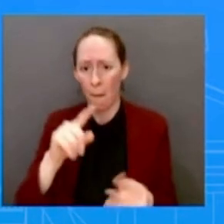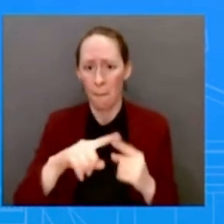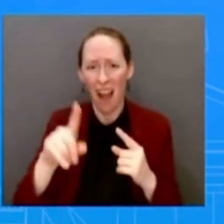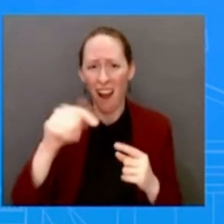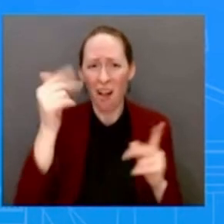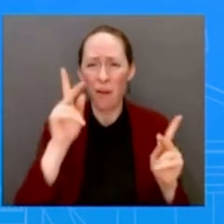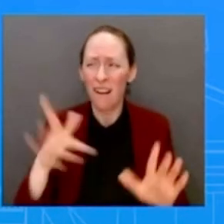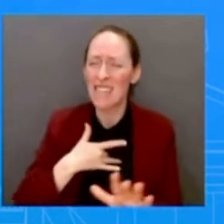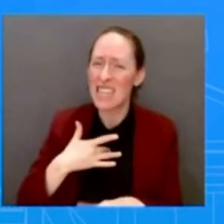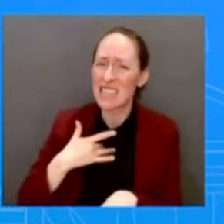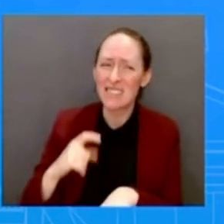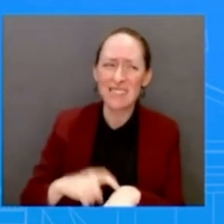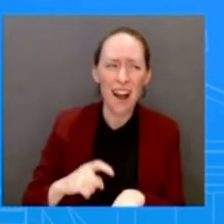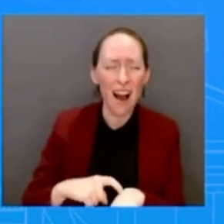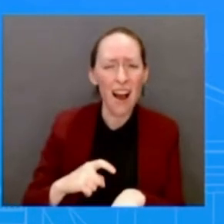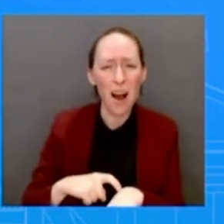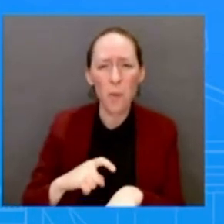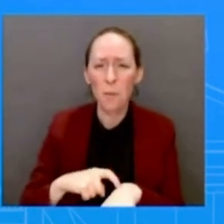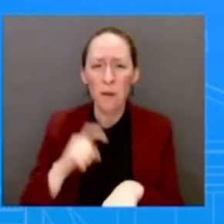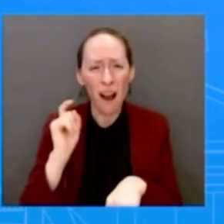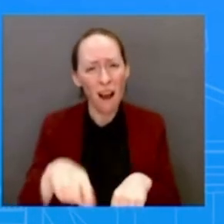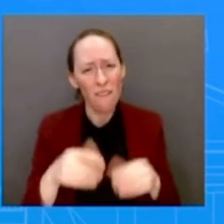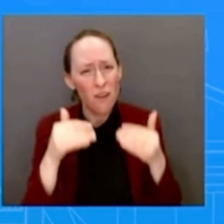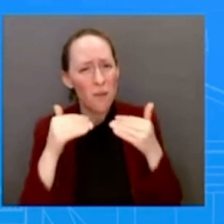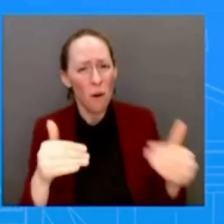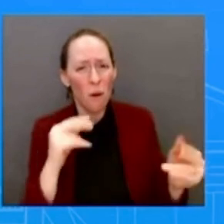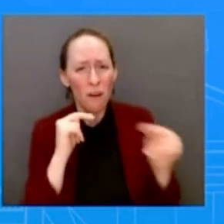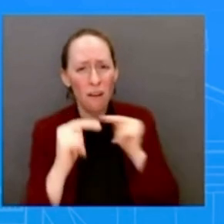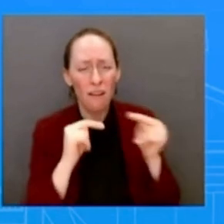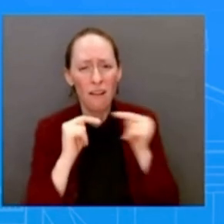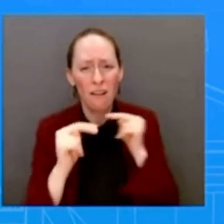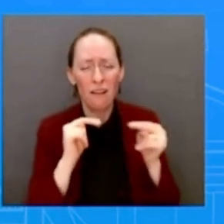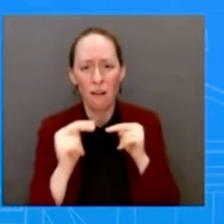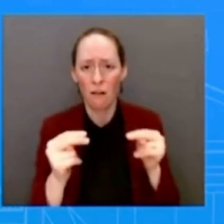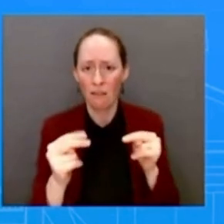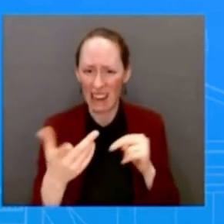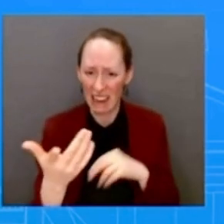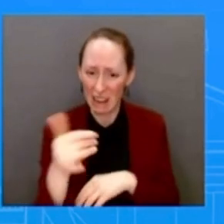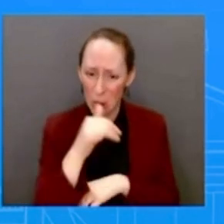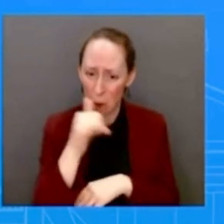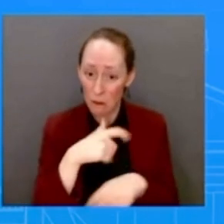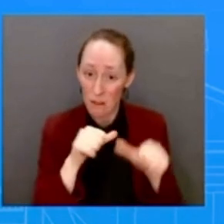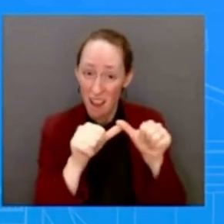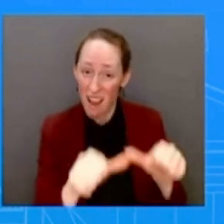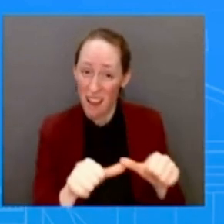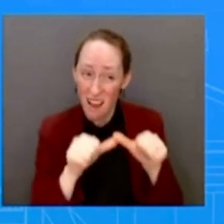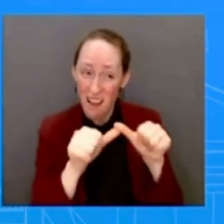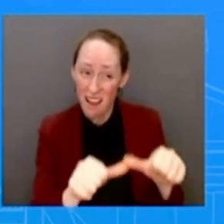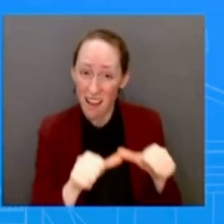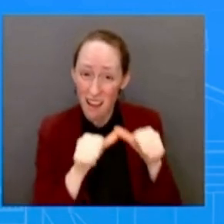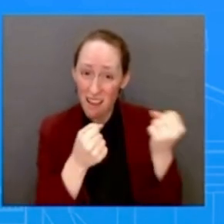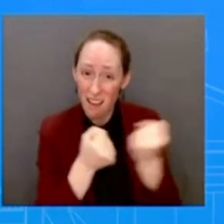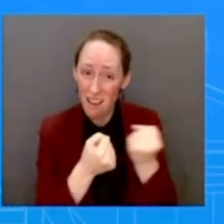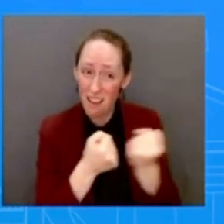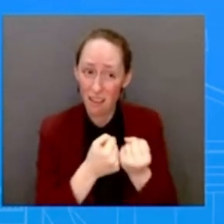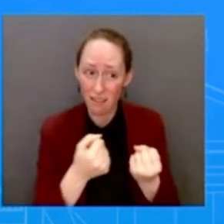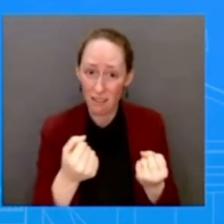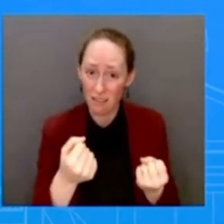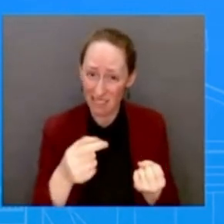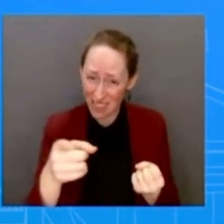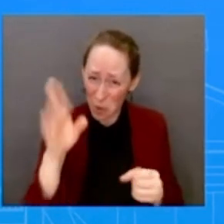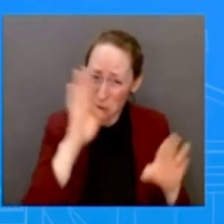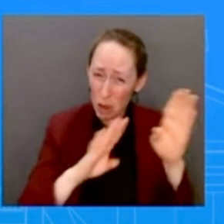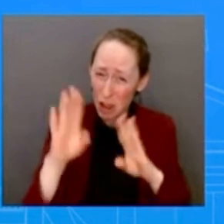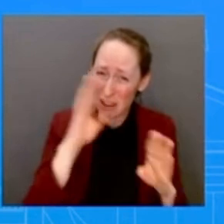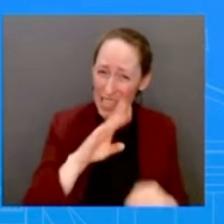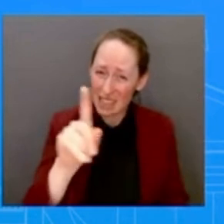takes, as the President says. So does that not spark concern and worry amongst the President? look, Mary, we want this war to end. We do. We want this war